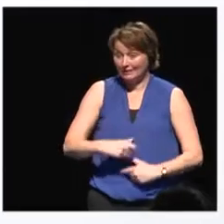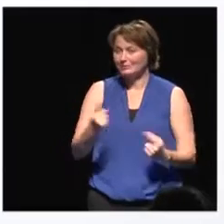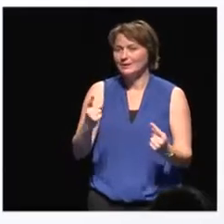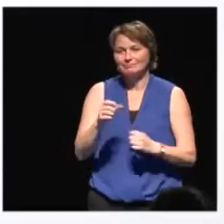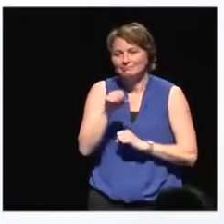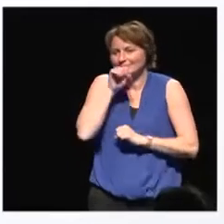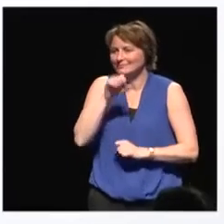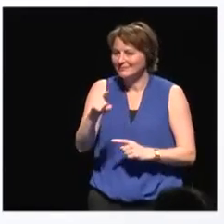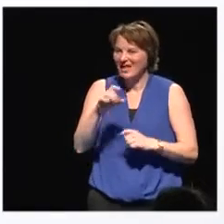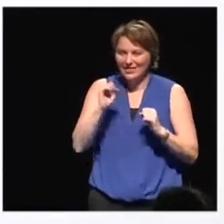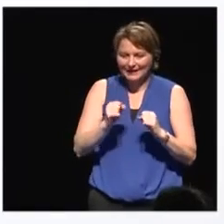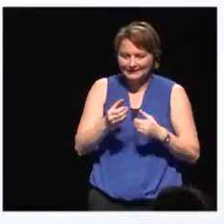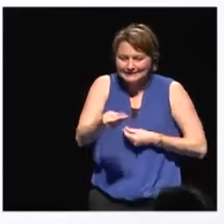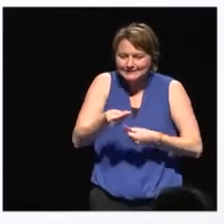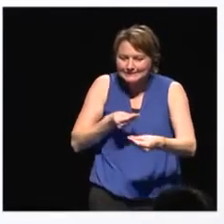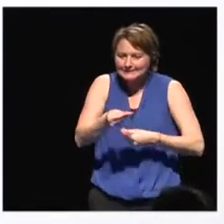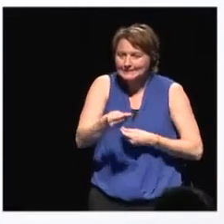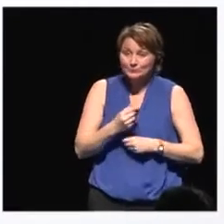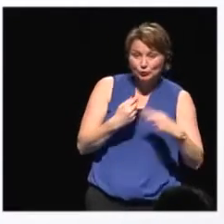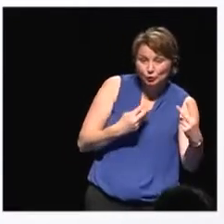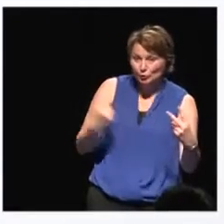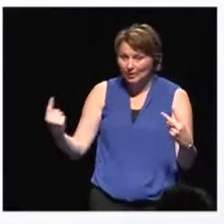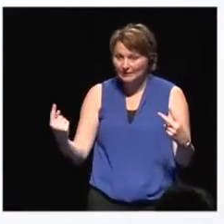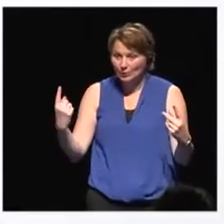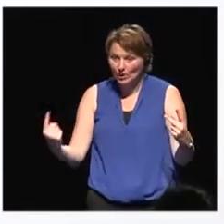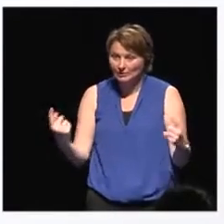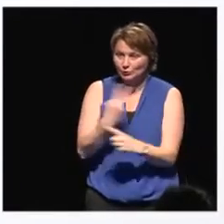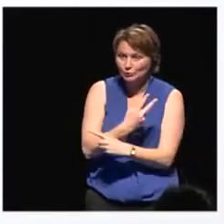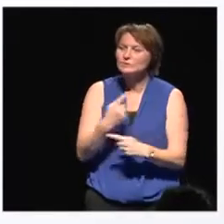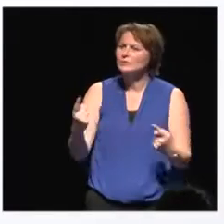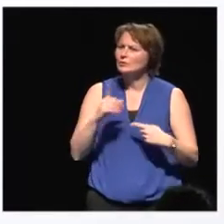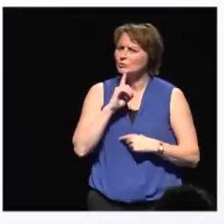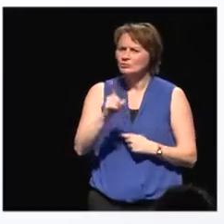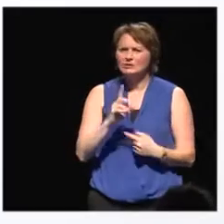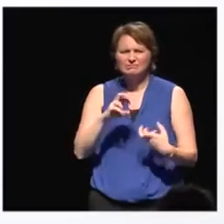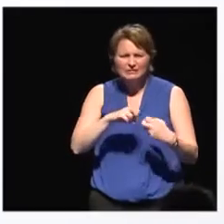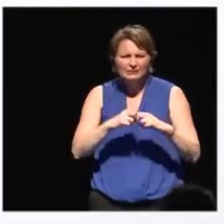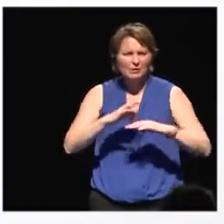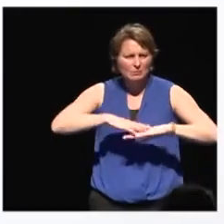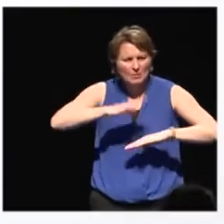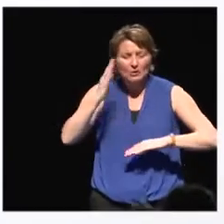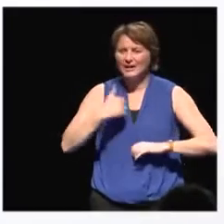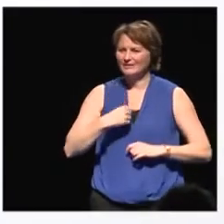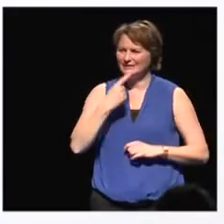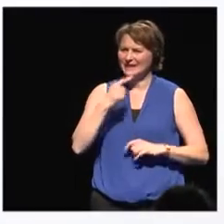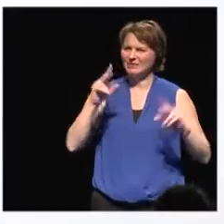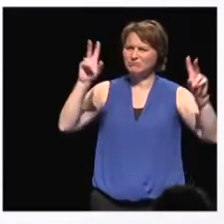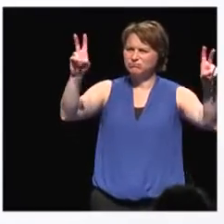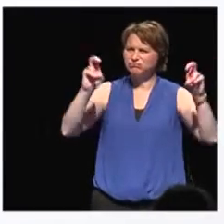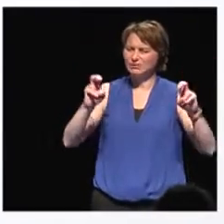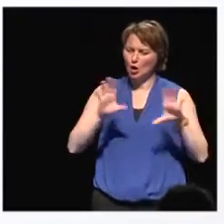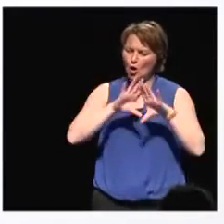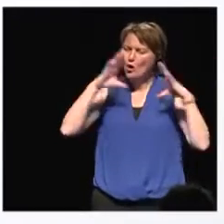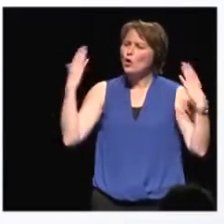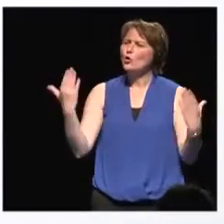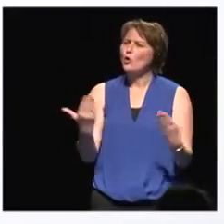there's these trade-offs that we need to look at. And that makes it a little bit more difficult when we talk about global citizenship and the actions that we